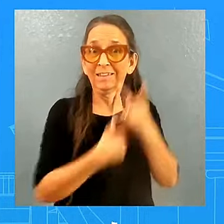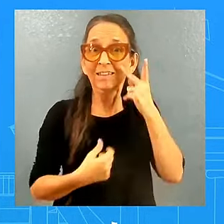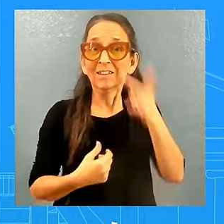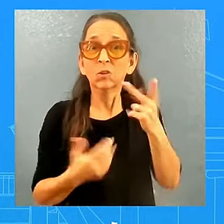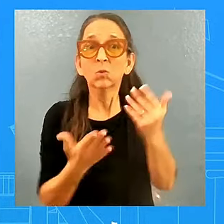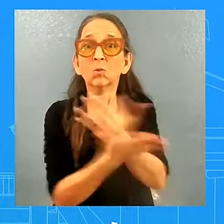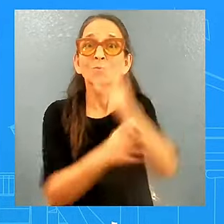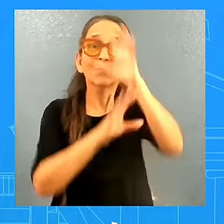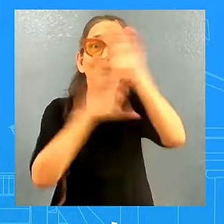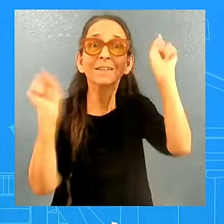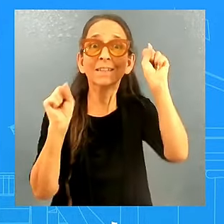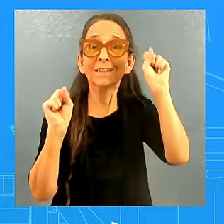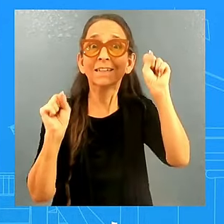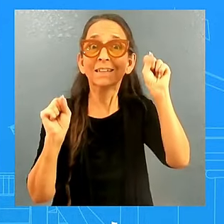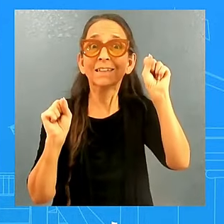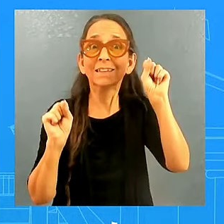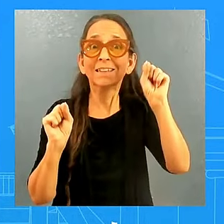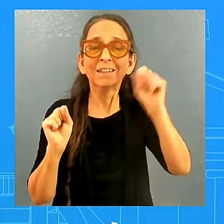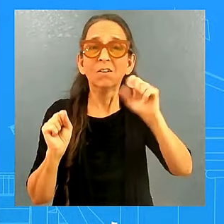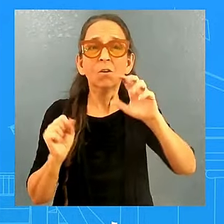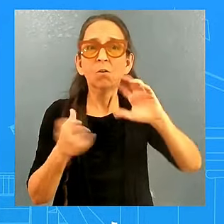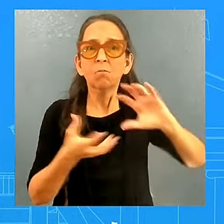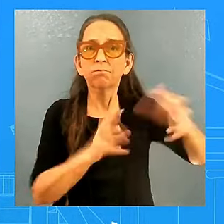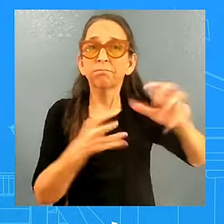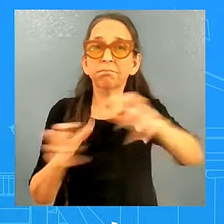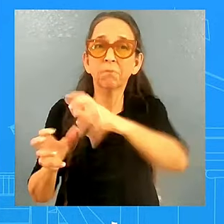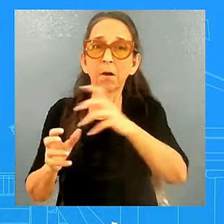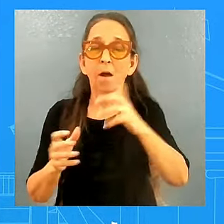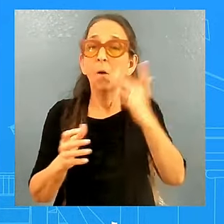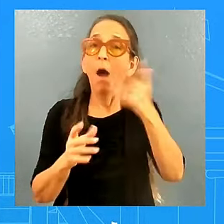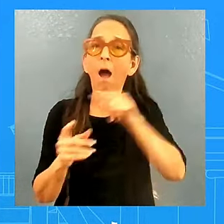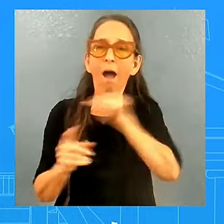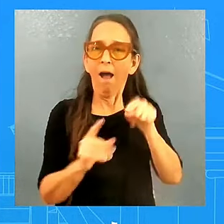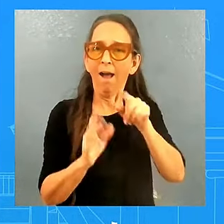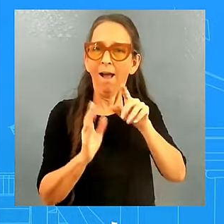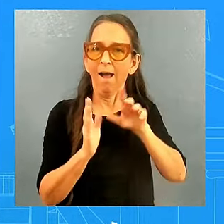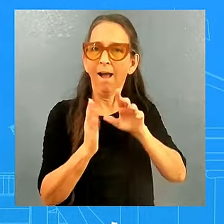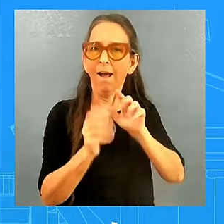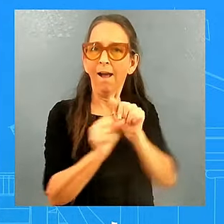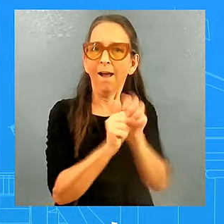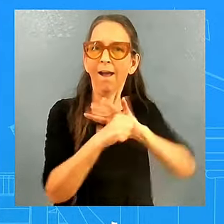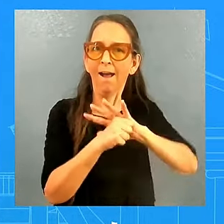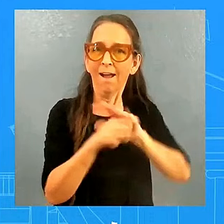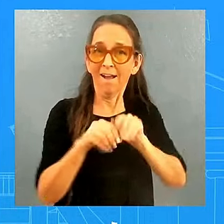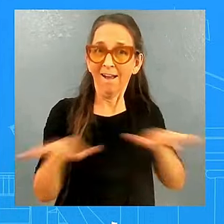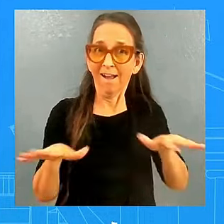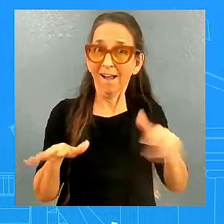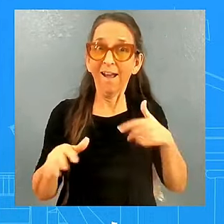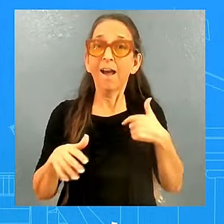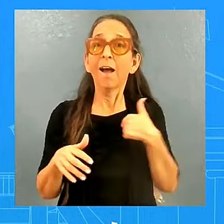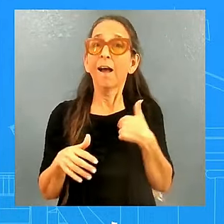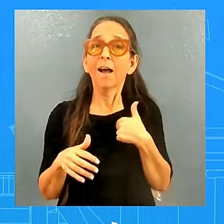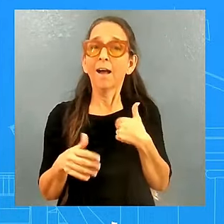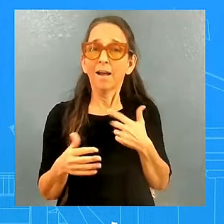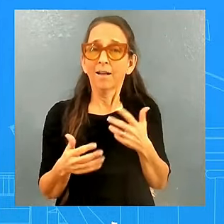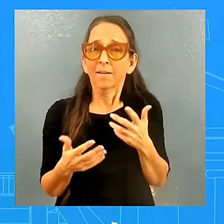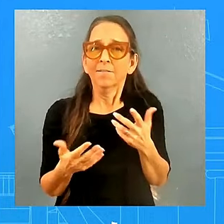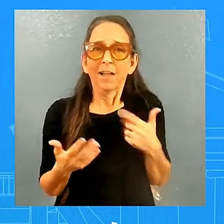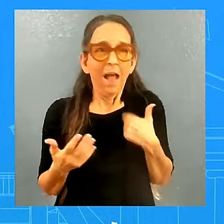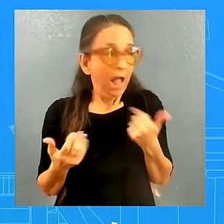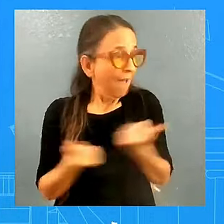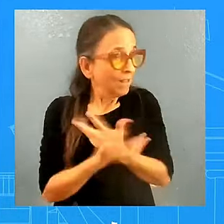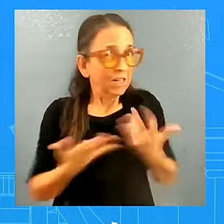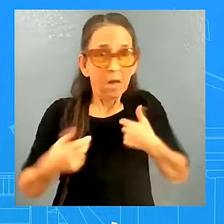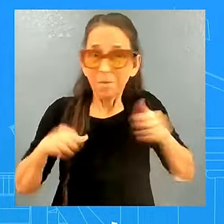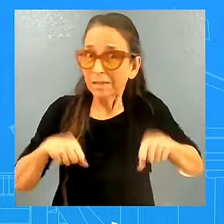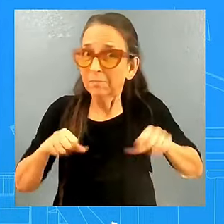disruptions that the pandemic caused, even though we did what we, we did everything that we could to have policies to get